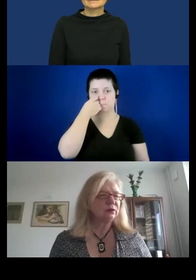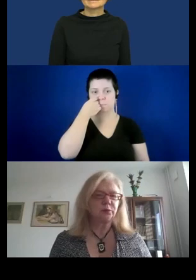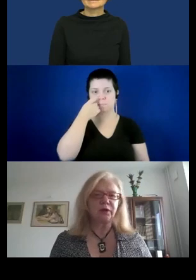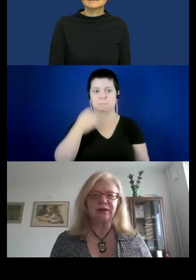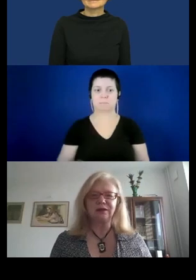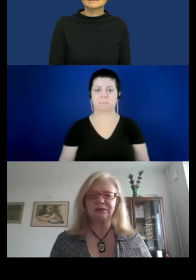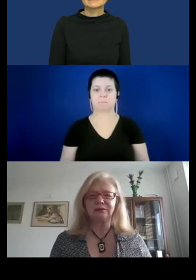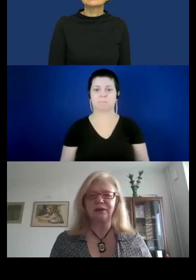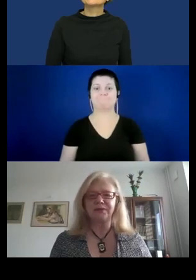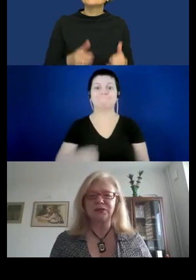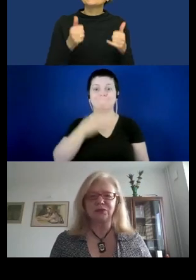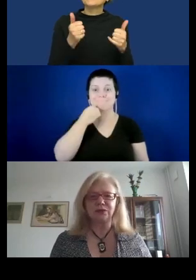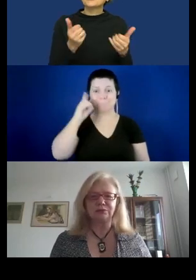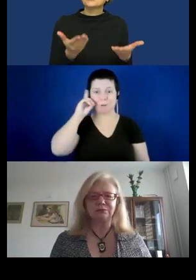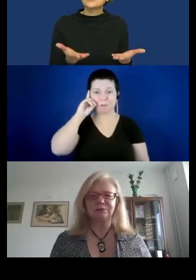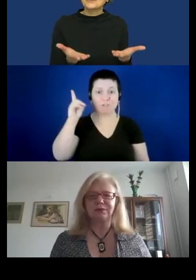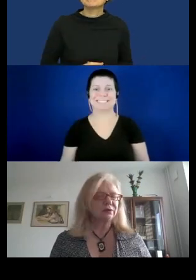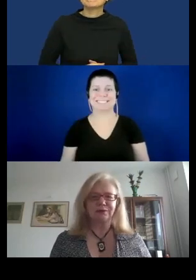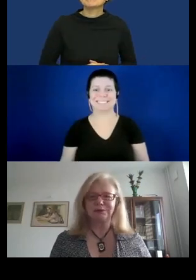Good morning. Good afternoon.